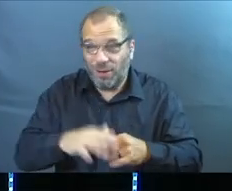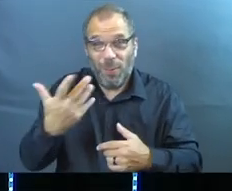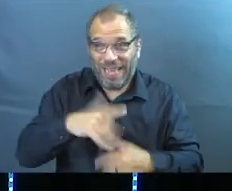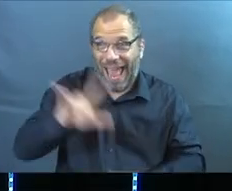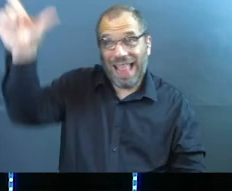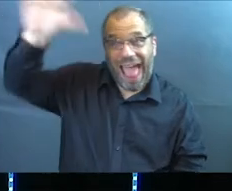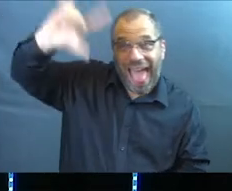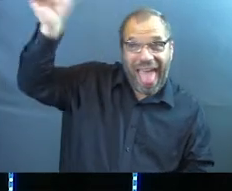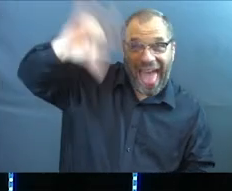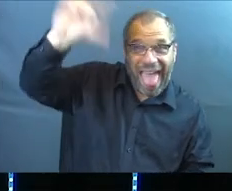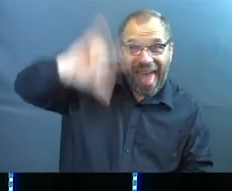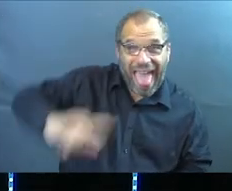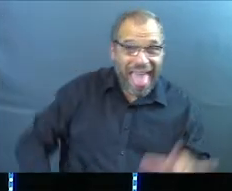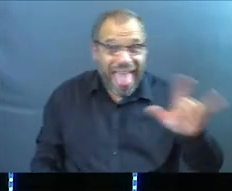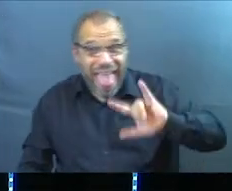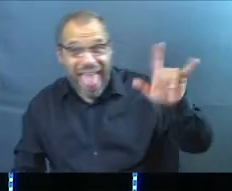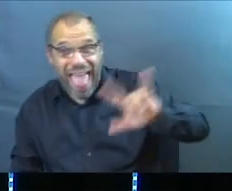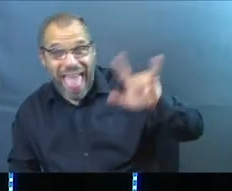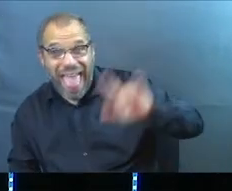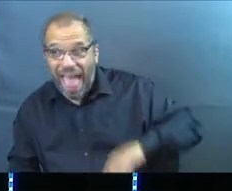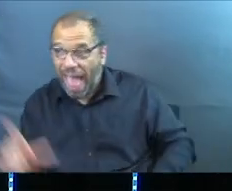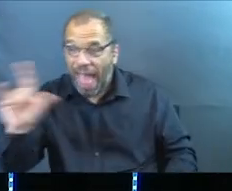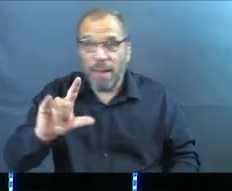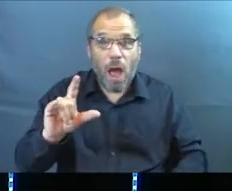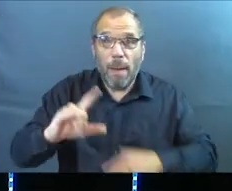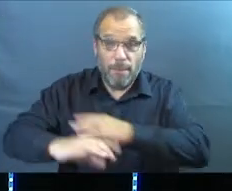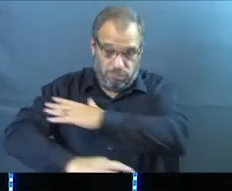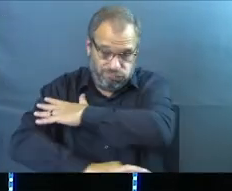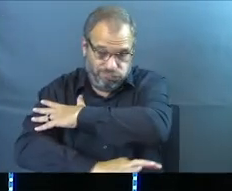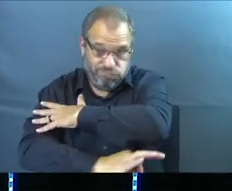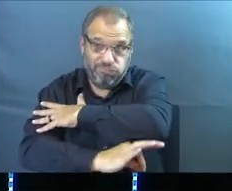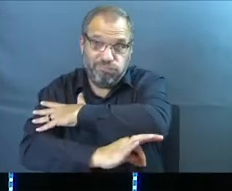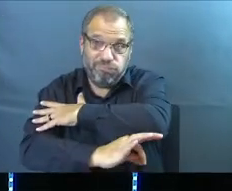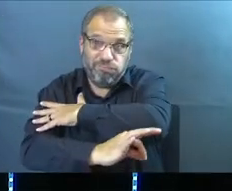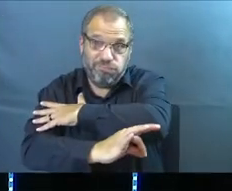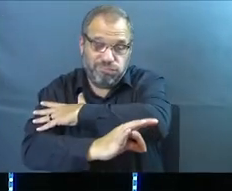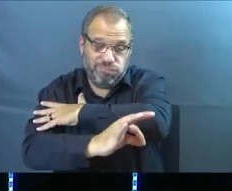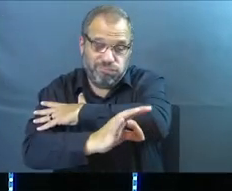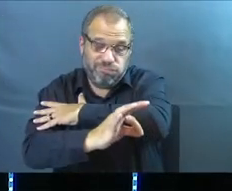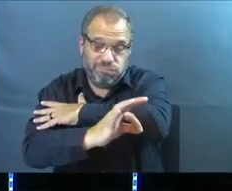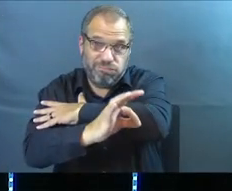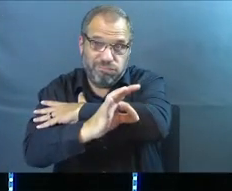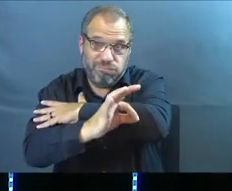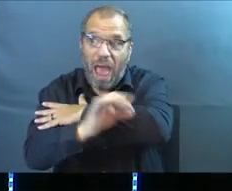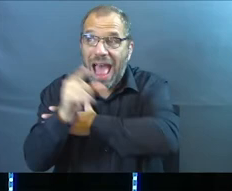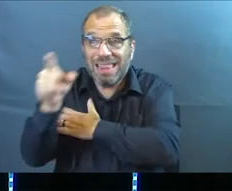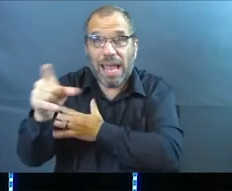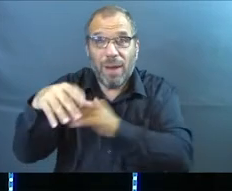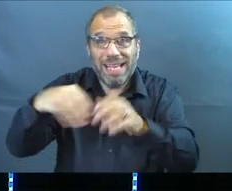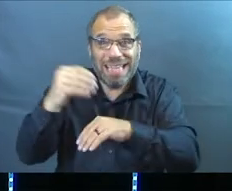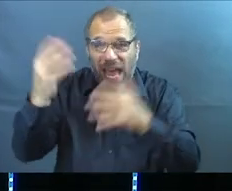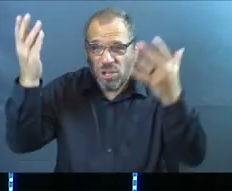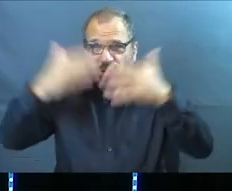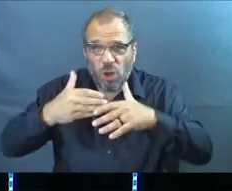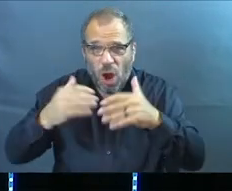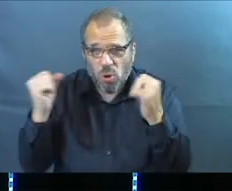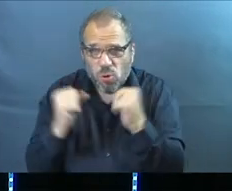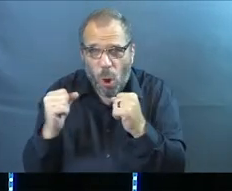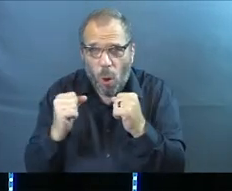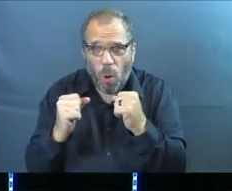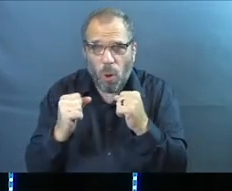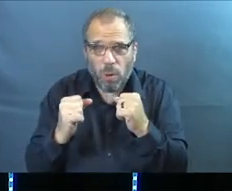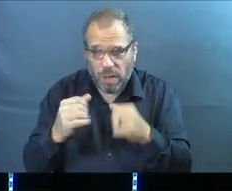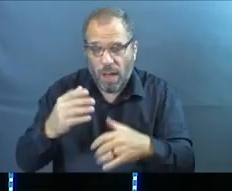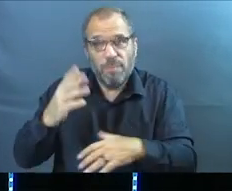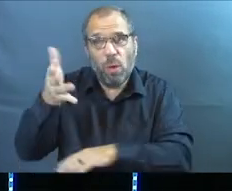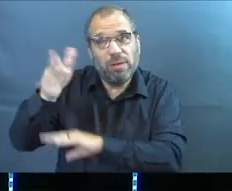the blue hands? This morning before the sun started to come out just a little bit they were outside in the dark and cold putting